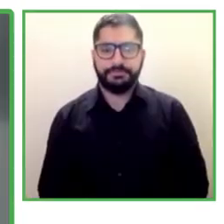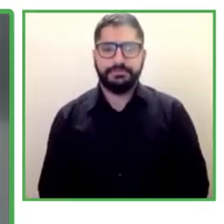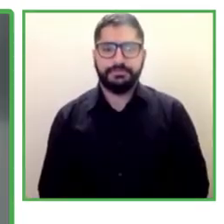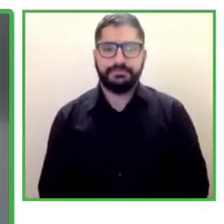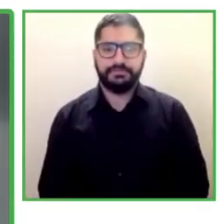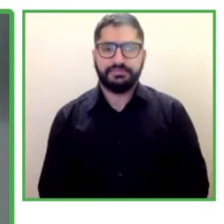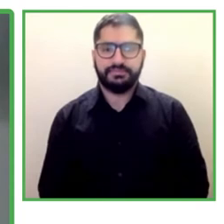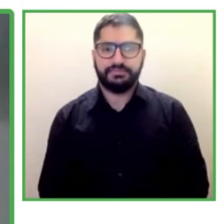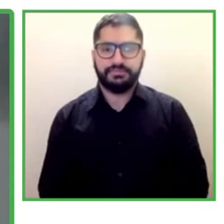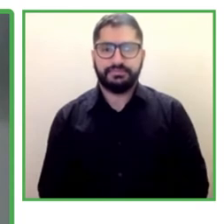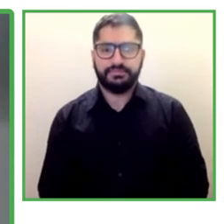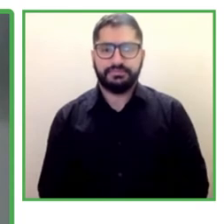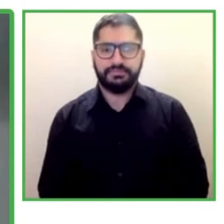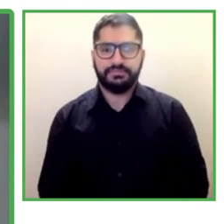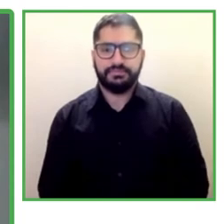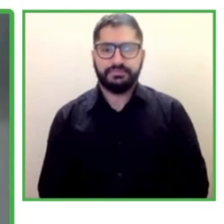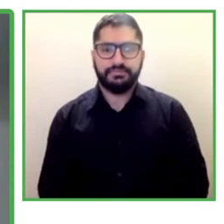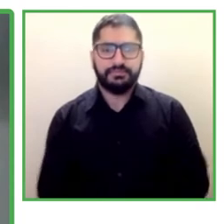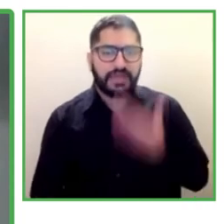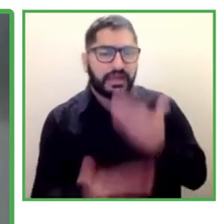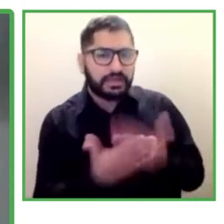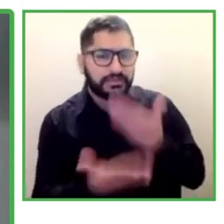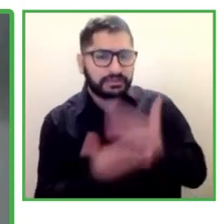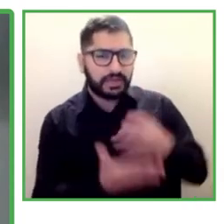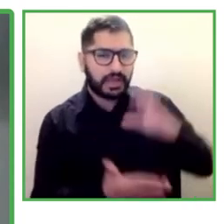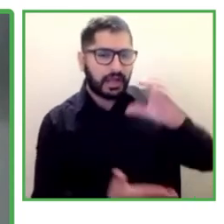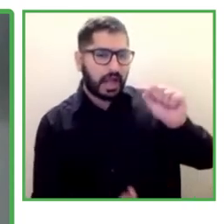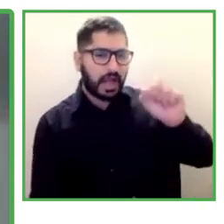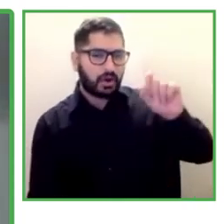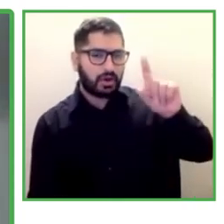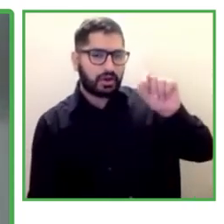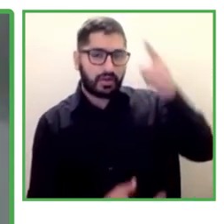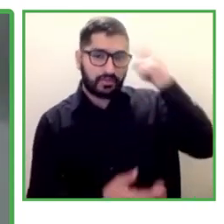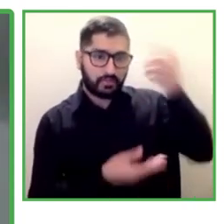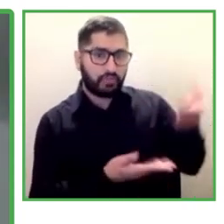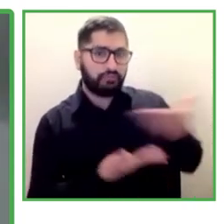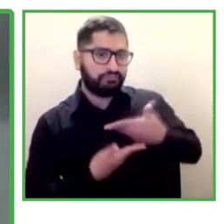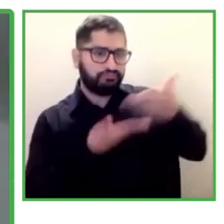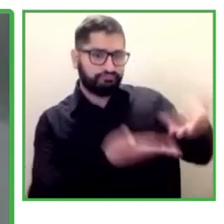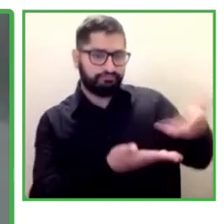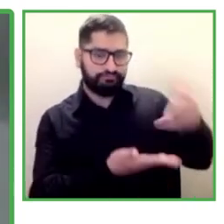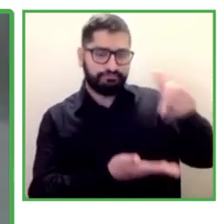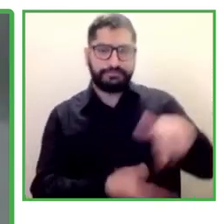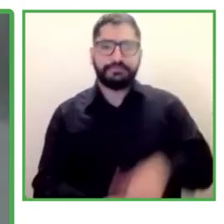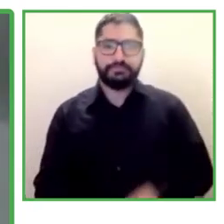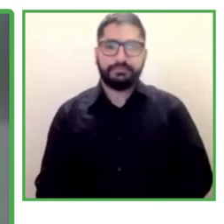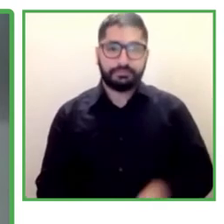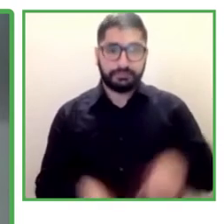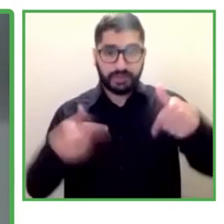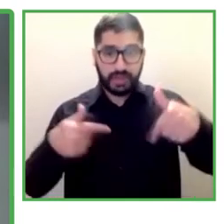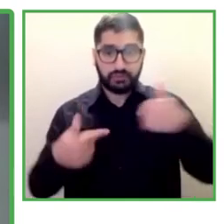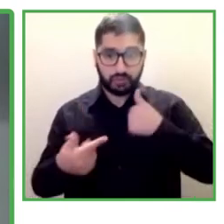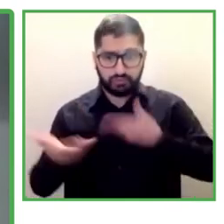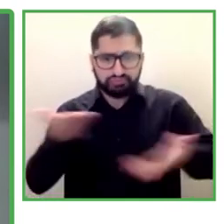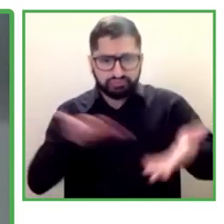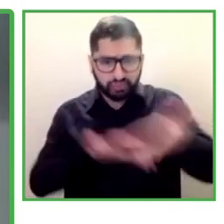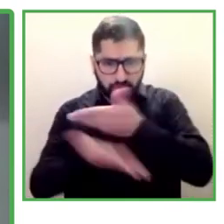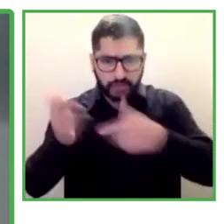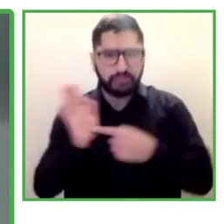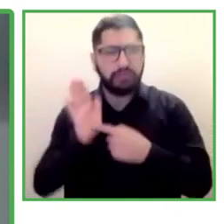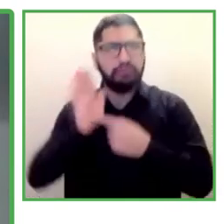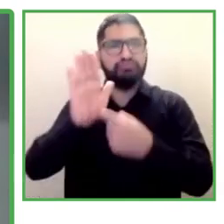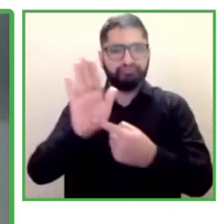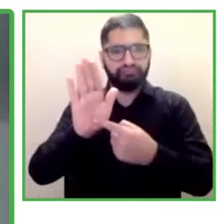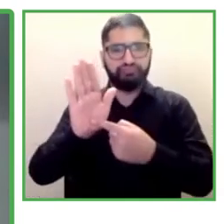Thank you so much, Carolina, for that introduction. I'm going to share with you the